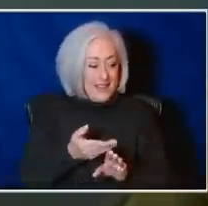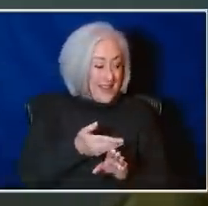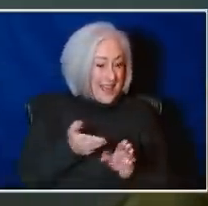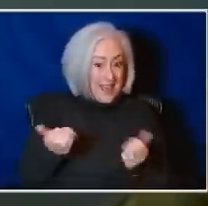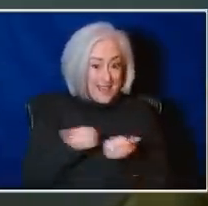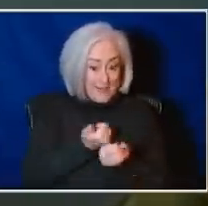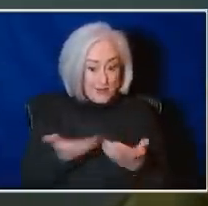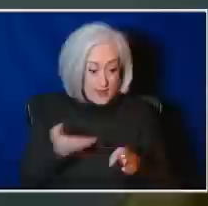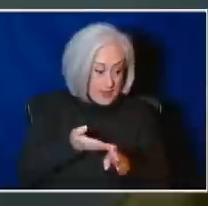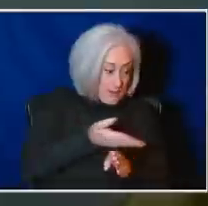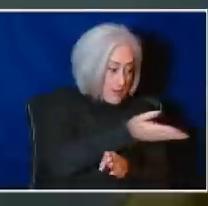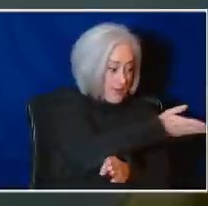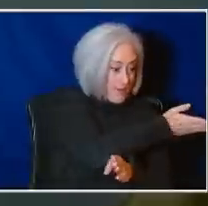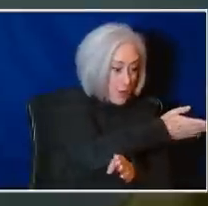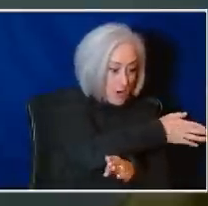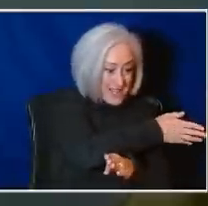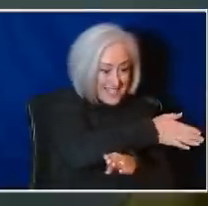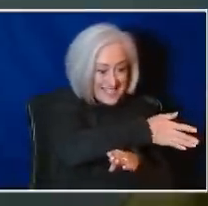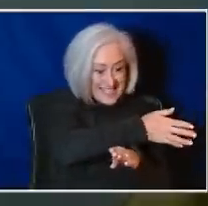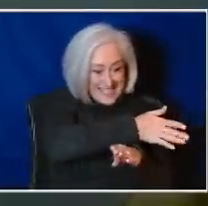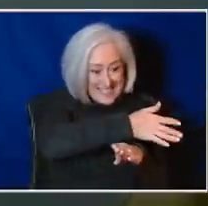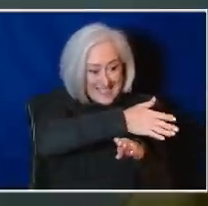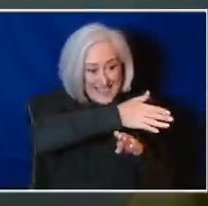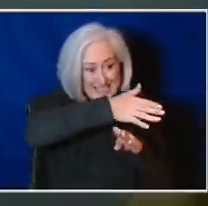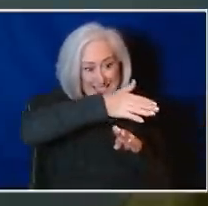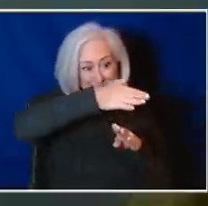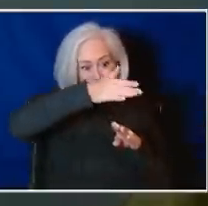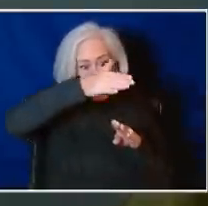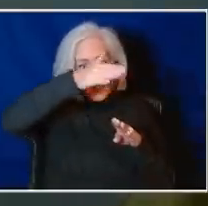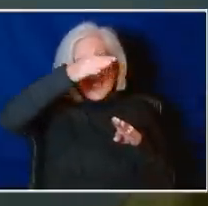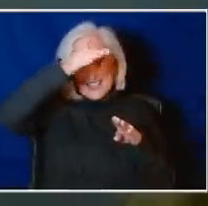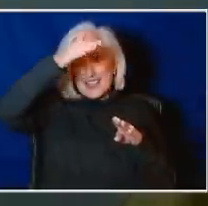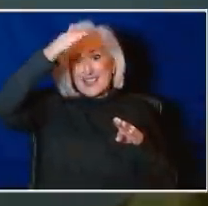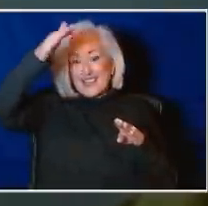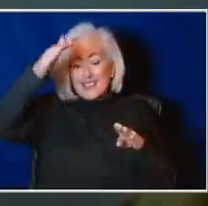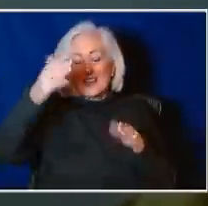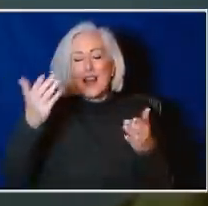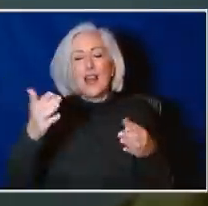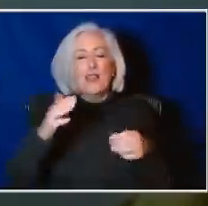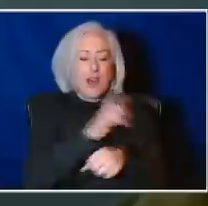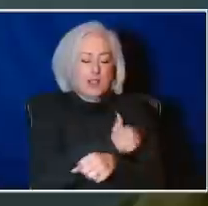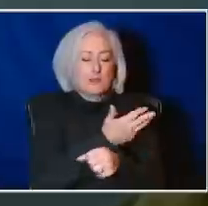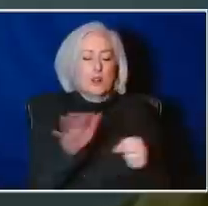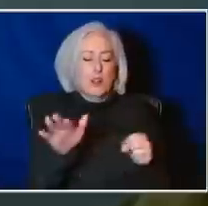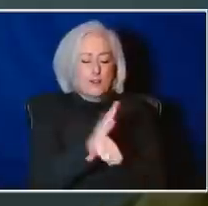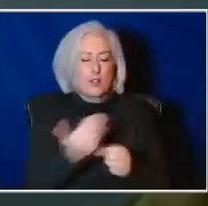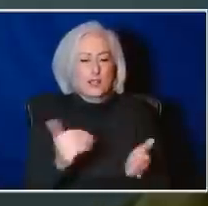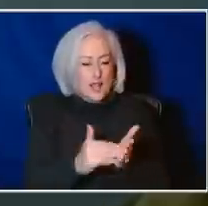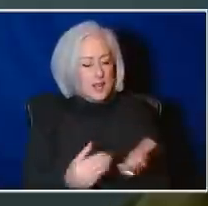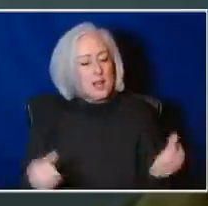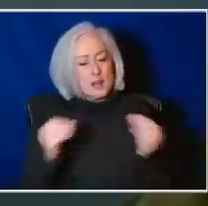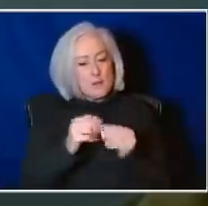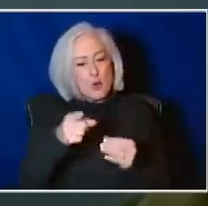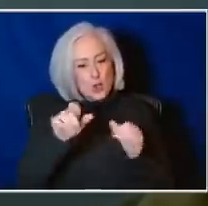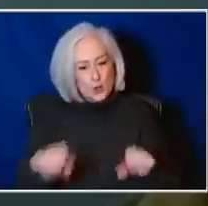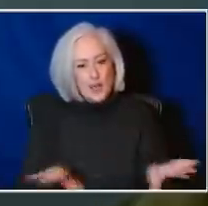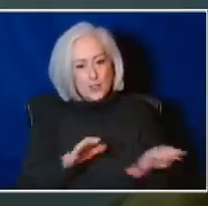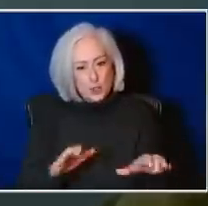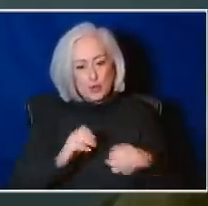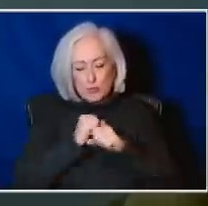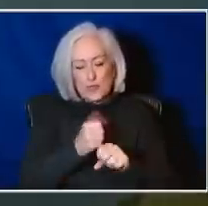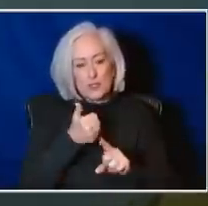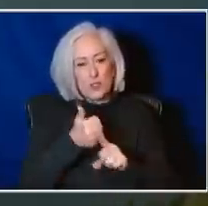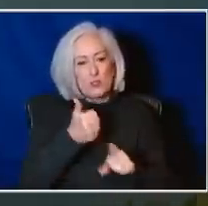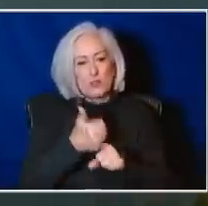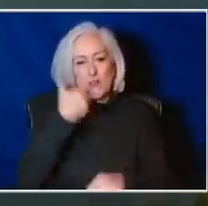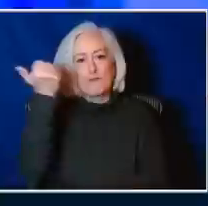the same thing with deaths. I think hospitals are going to be full again. And I think we just, the more you can take protective measures, the better. And that would be